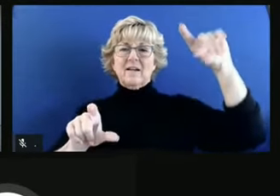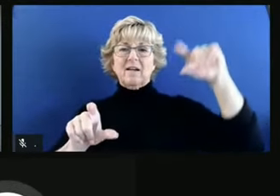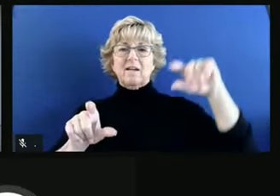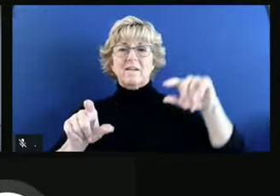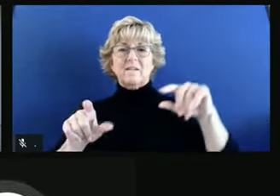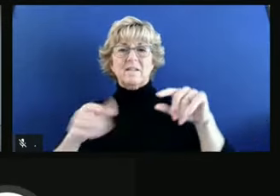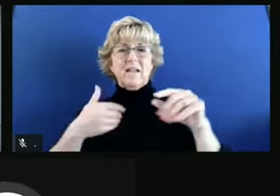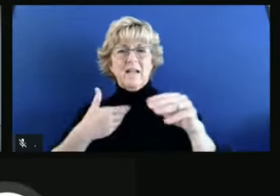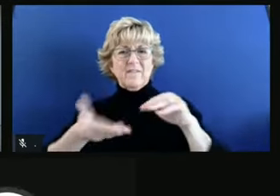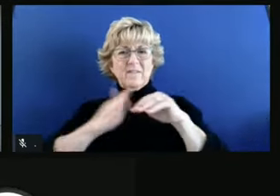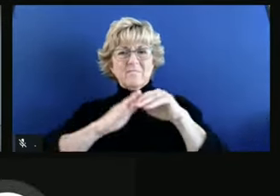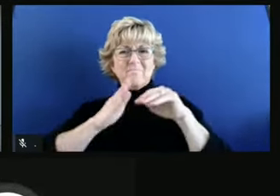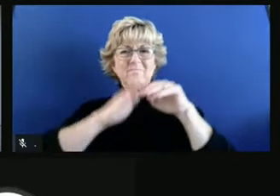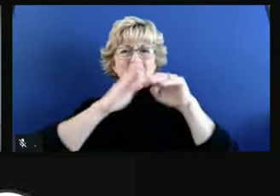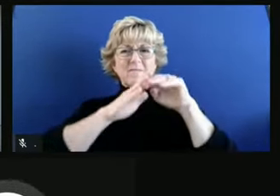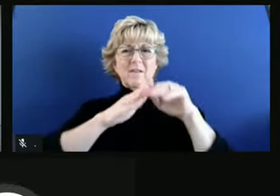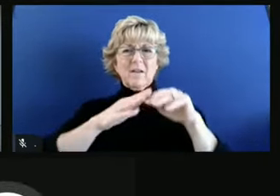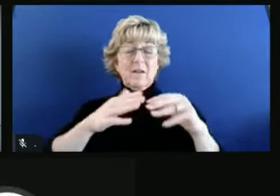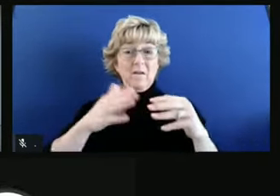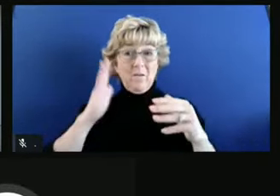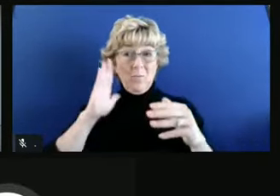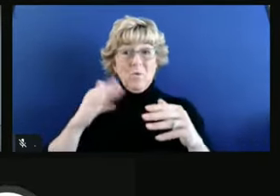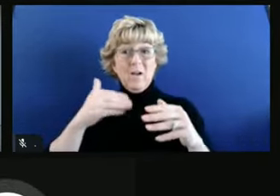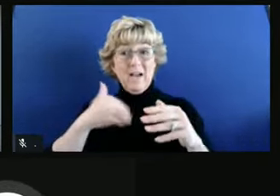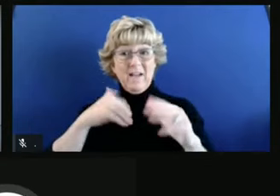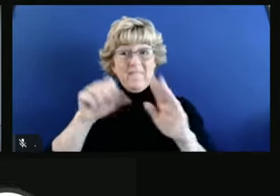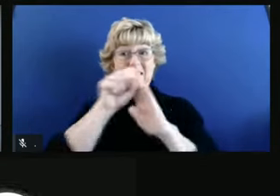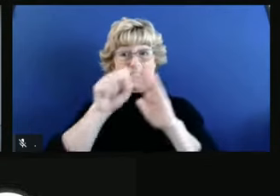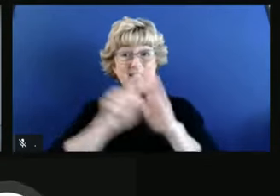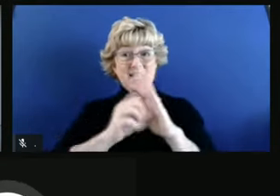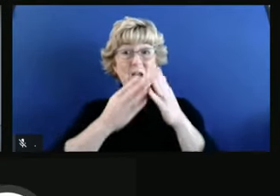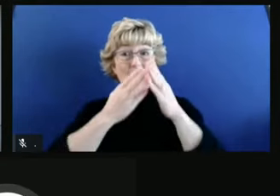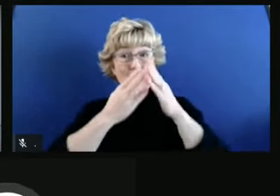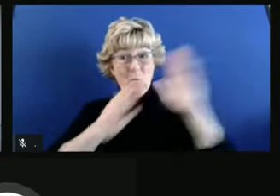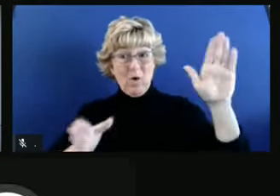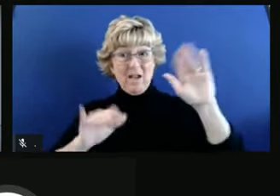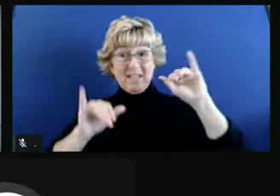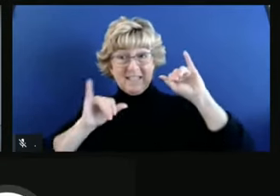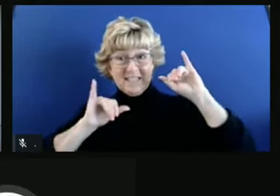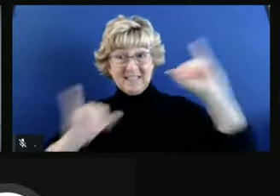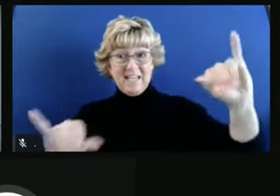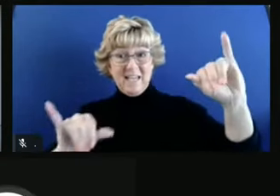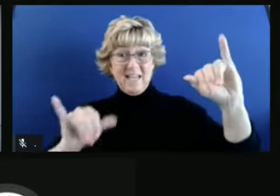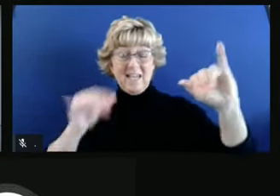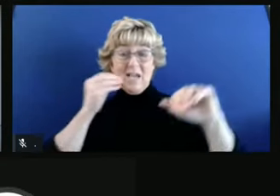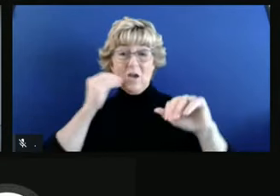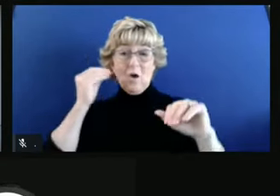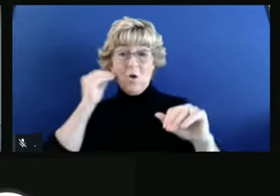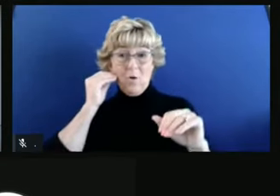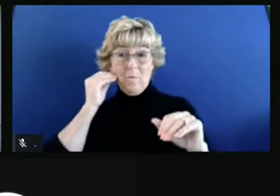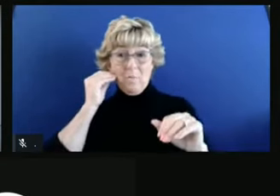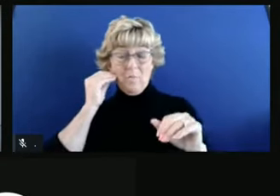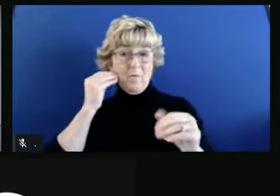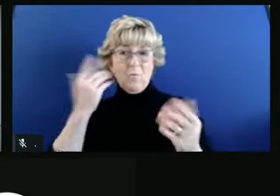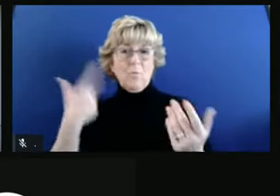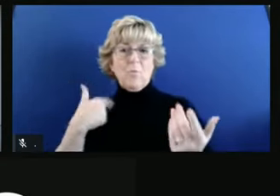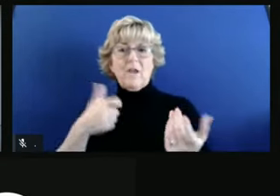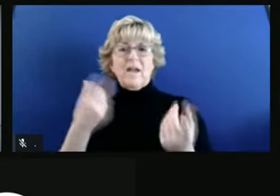what is the likelihood of another statewide stay-at-home order? And what would be the threshold for issuing such an order?